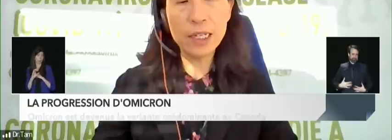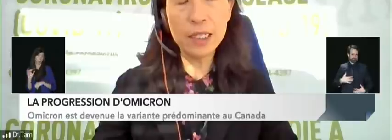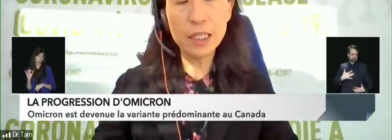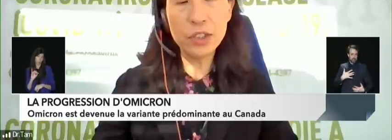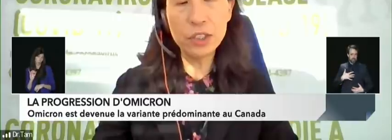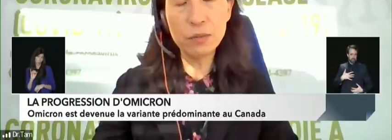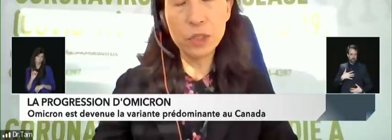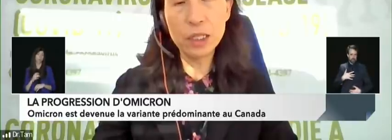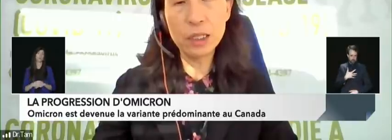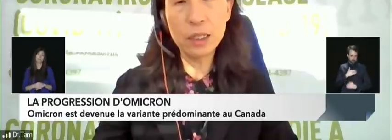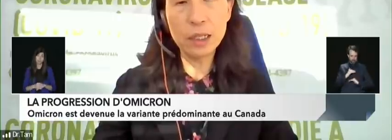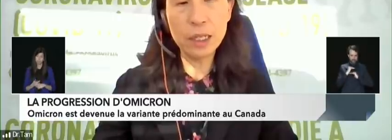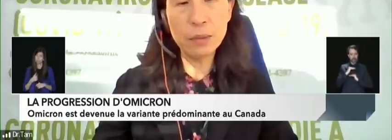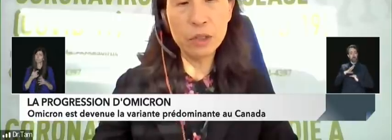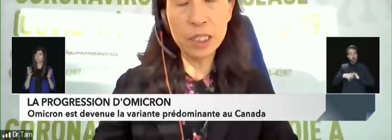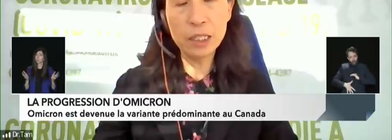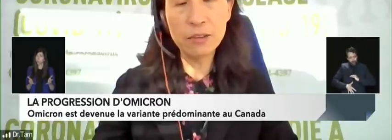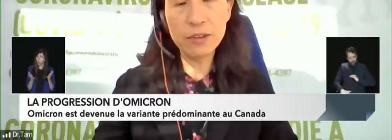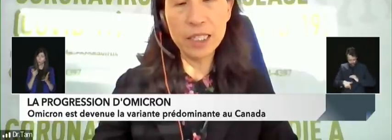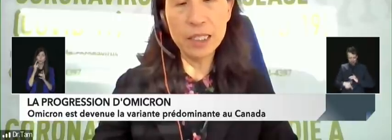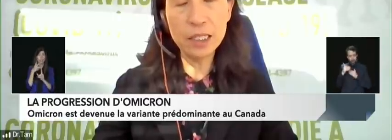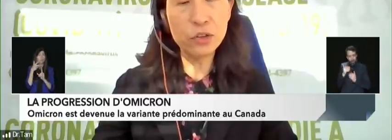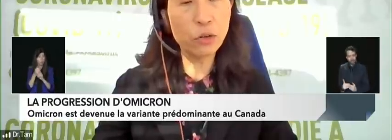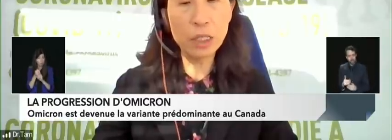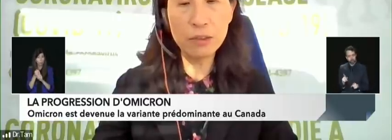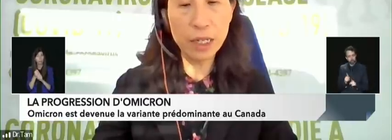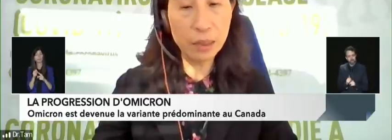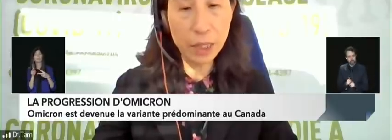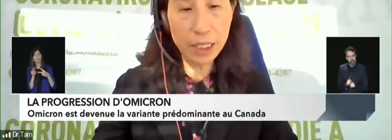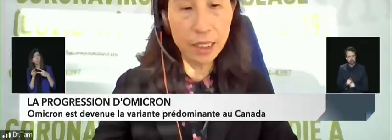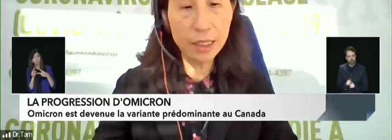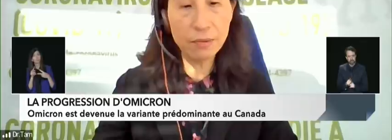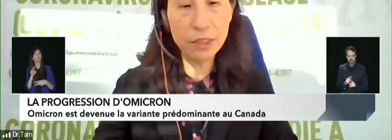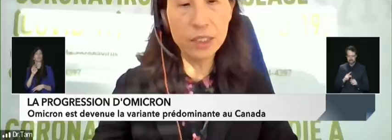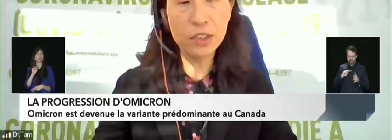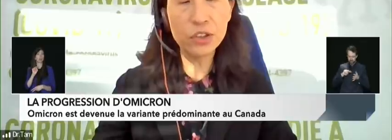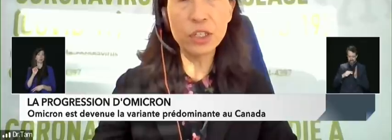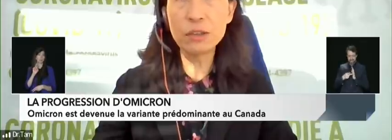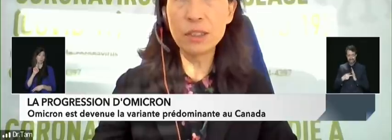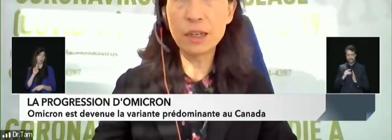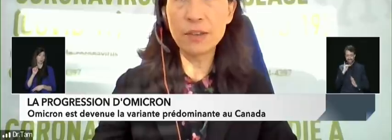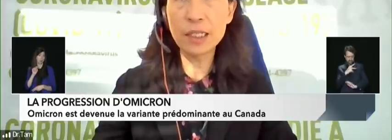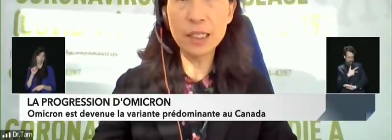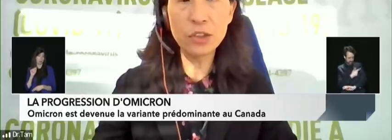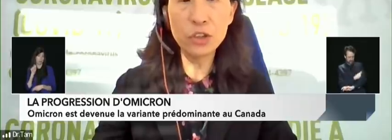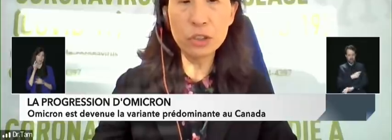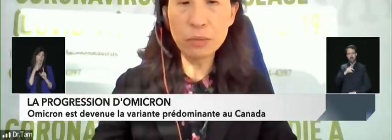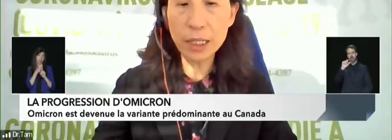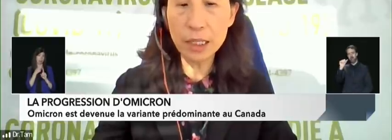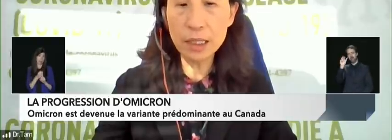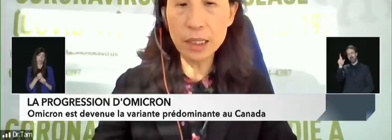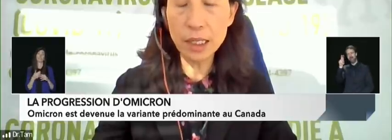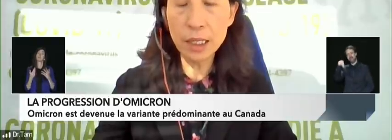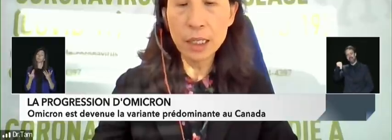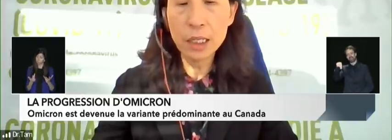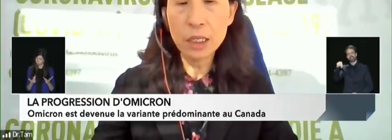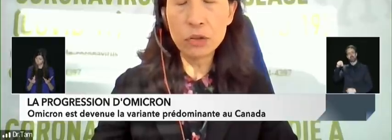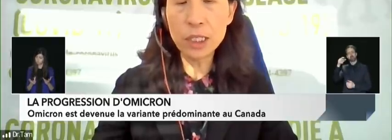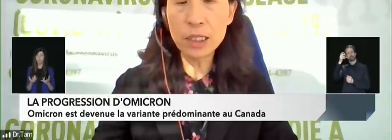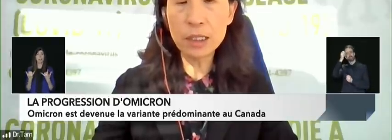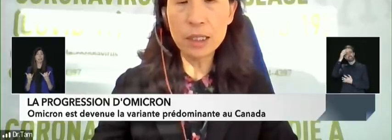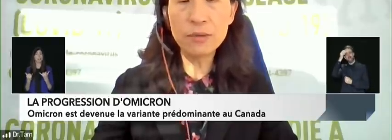So vaccination with an mRNA COVID vaccine is strongly recommended and research shows that vaccination during pregnancy